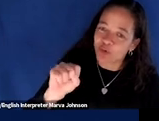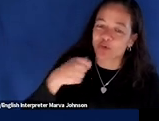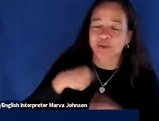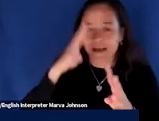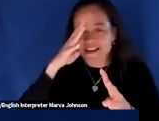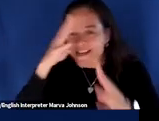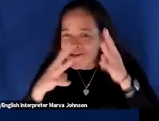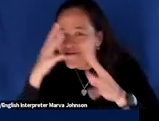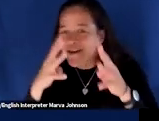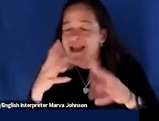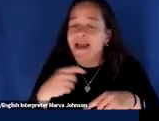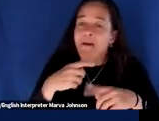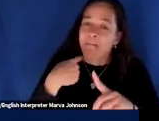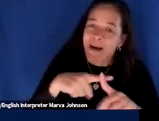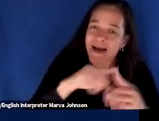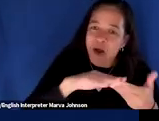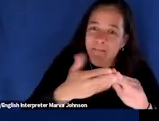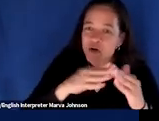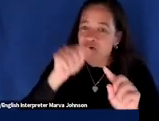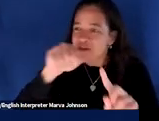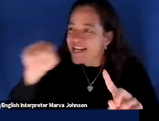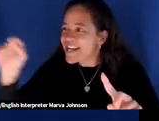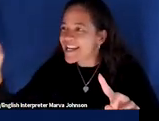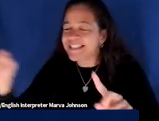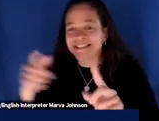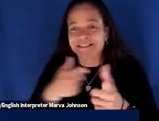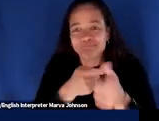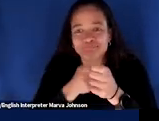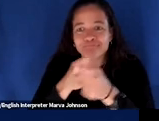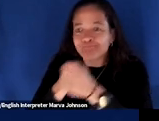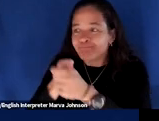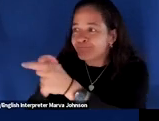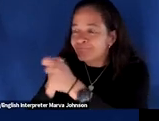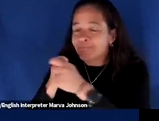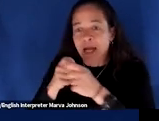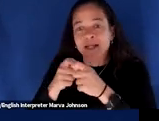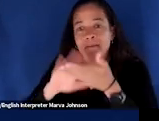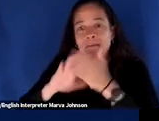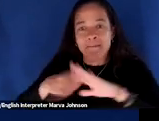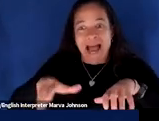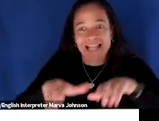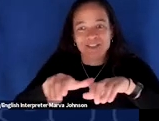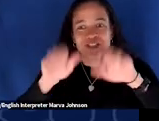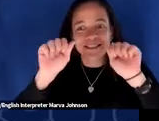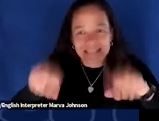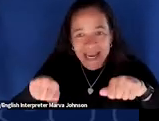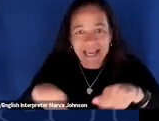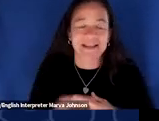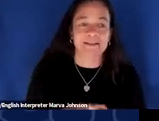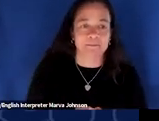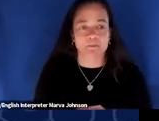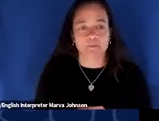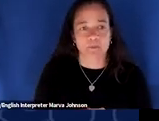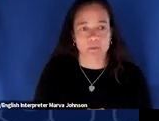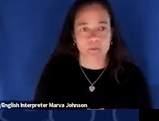communities to draw together and to push forward on climate action so i want to talk about that um really in more detail now